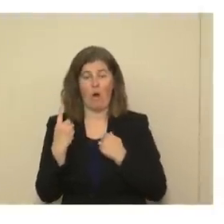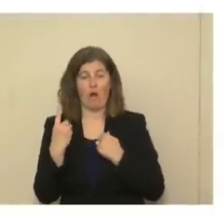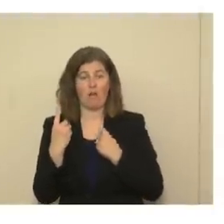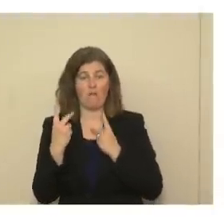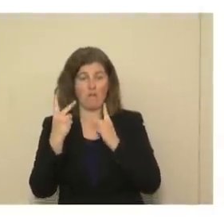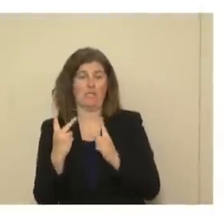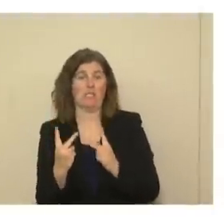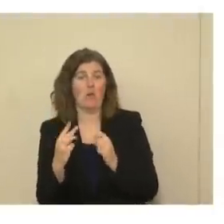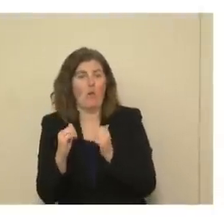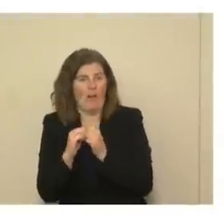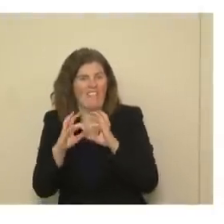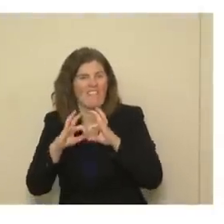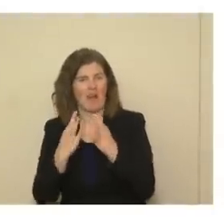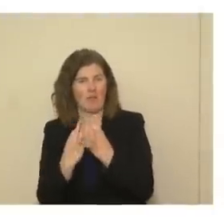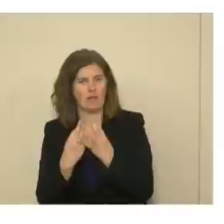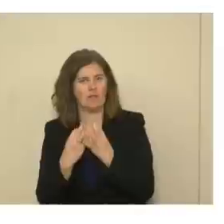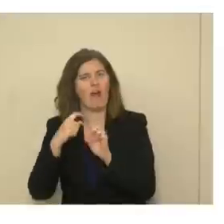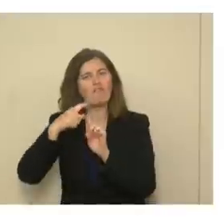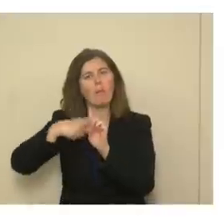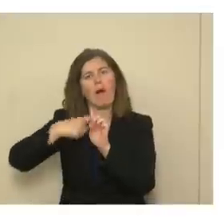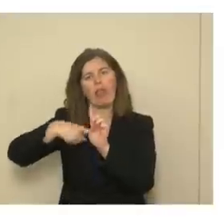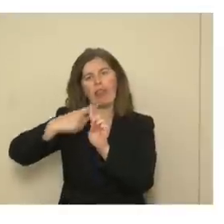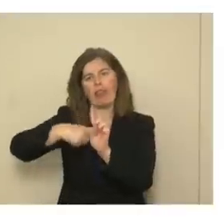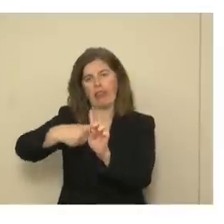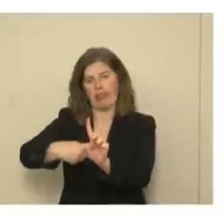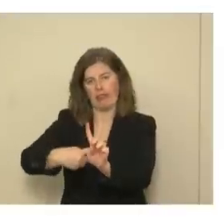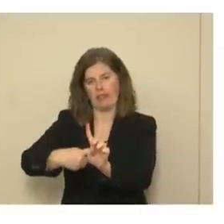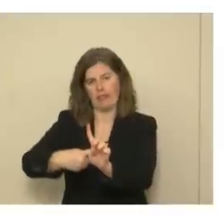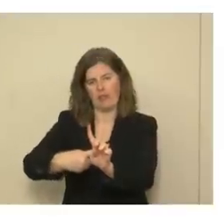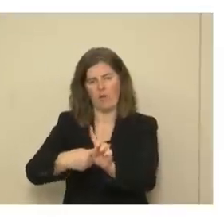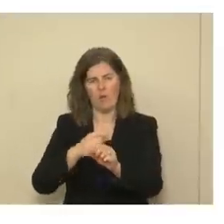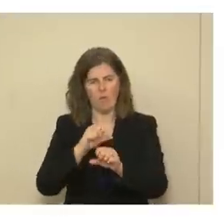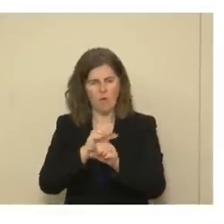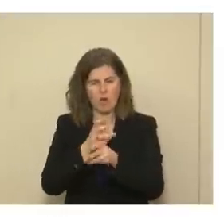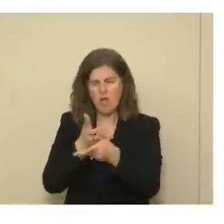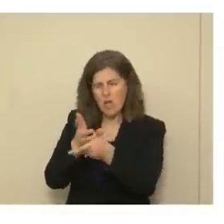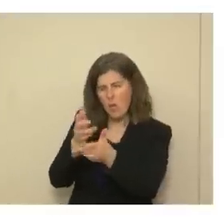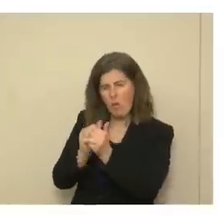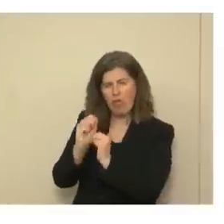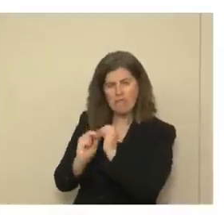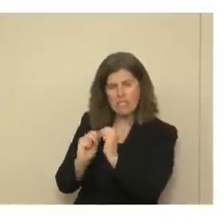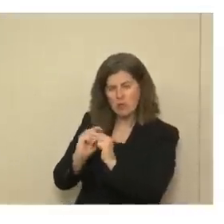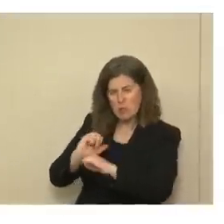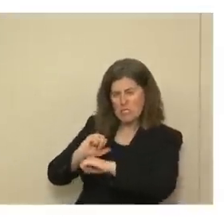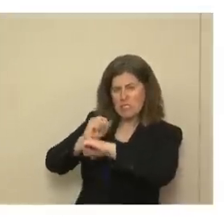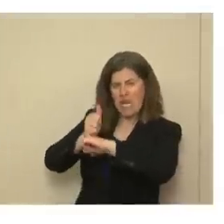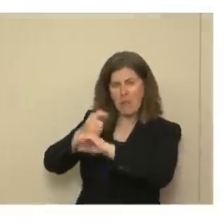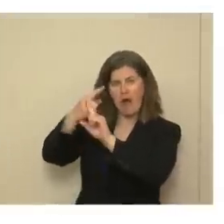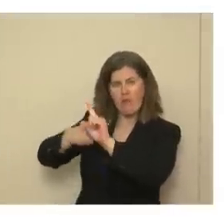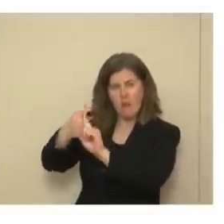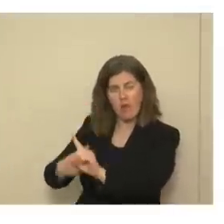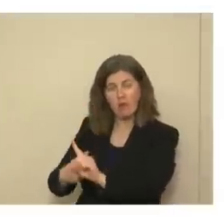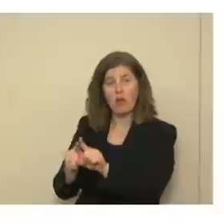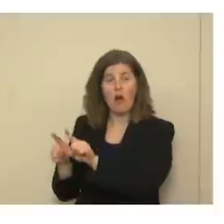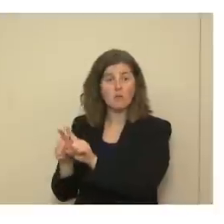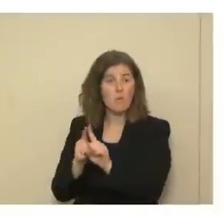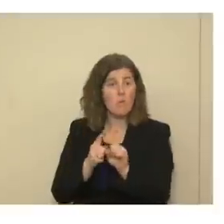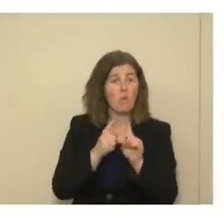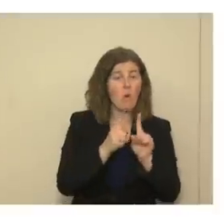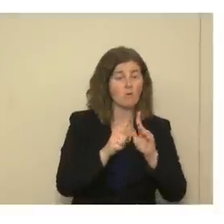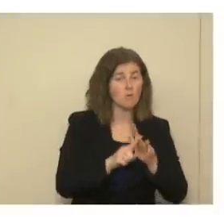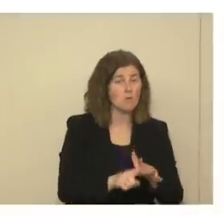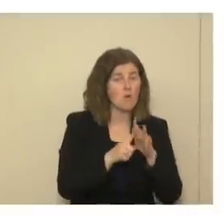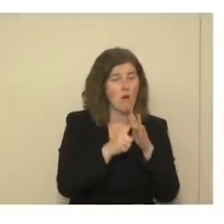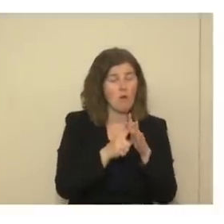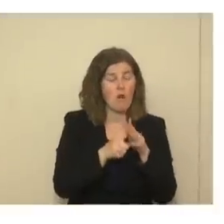with families per month, and so we're going to be working with the facilities to do that. And our goal is also to begin